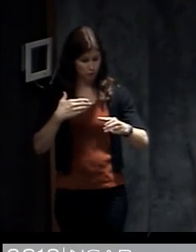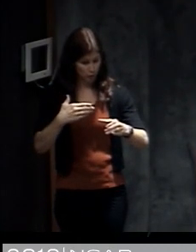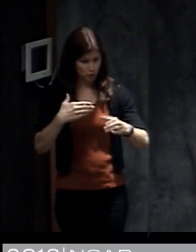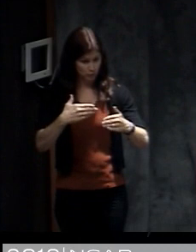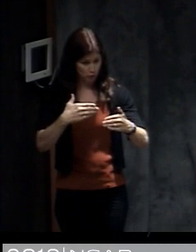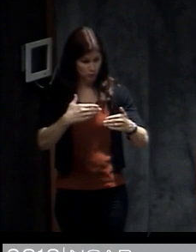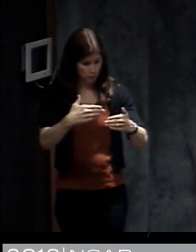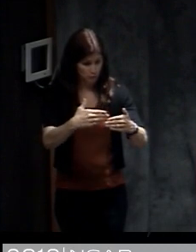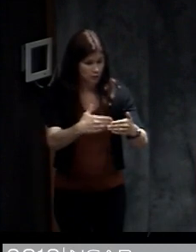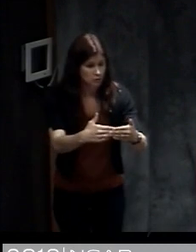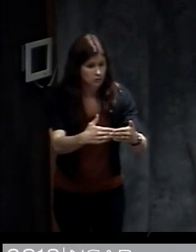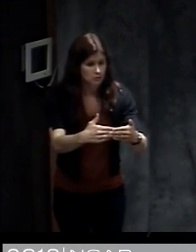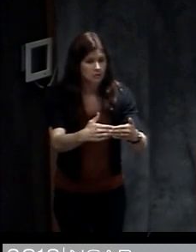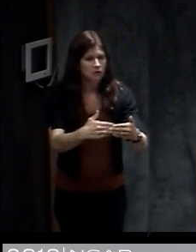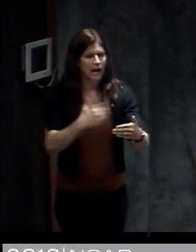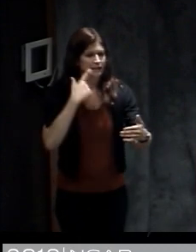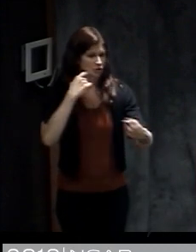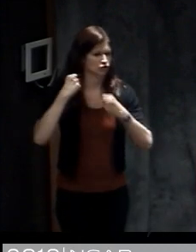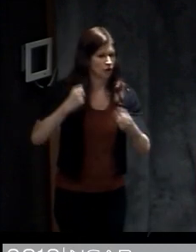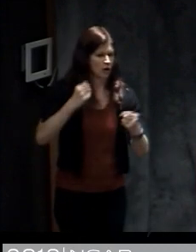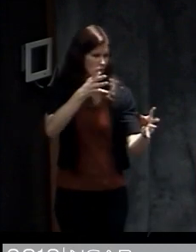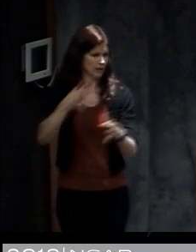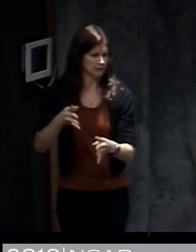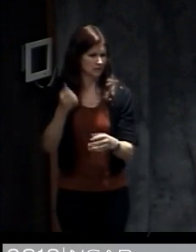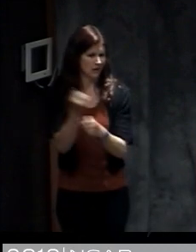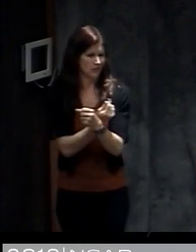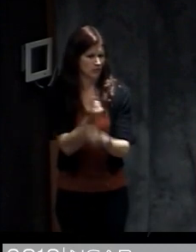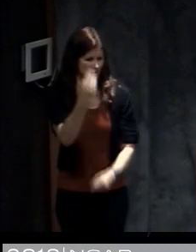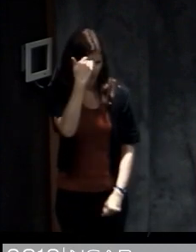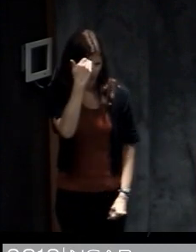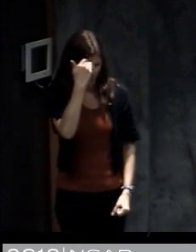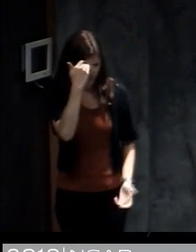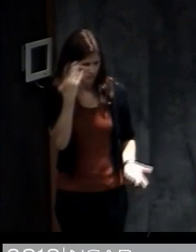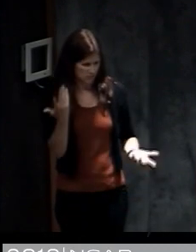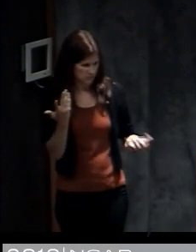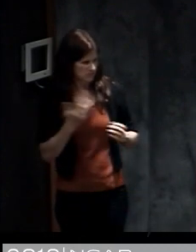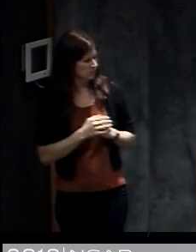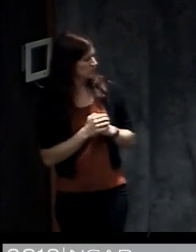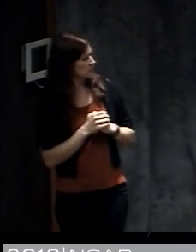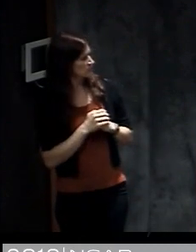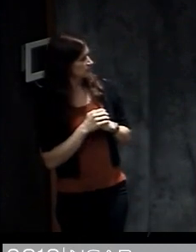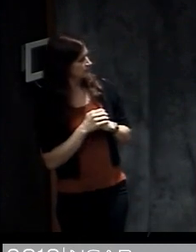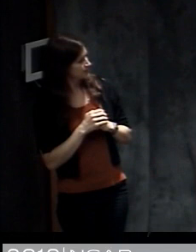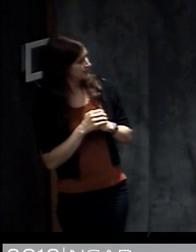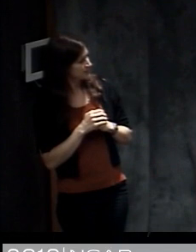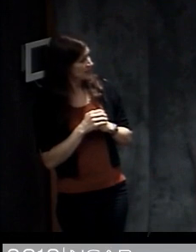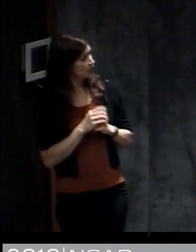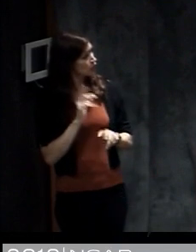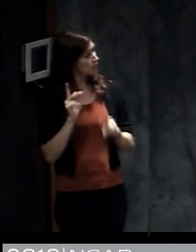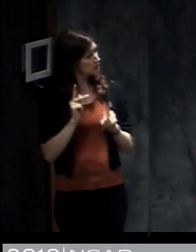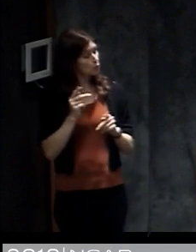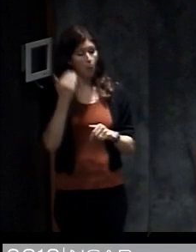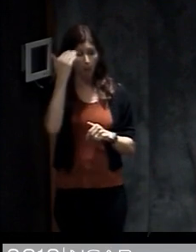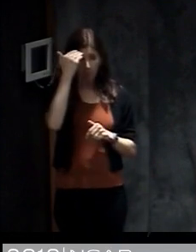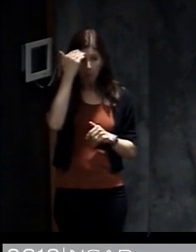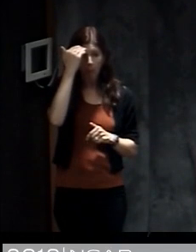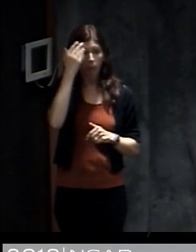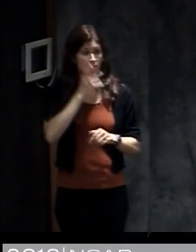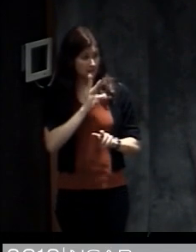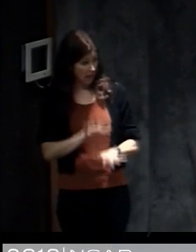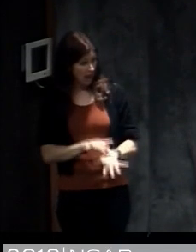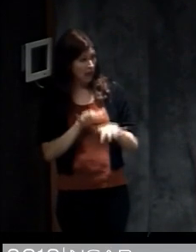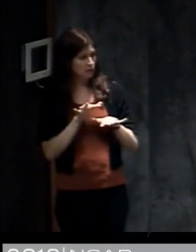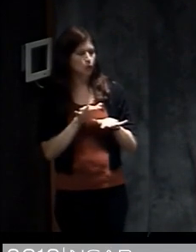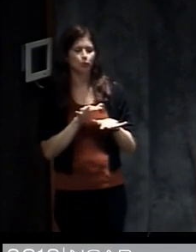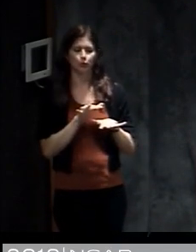People know a hurricane is associated with strong winds. But the – and so people who are knowledgeable about flooding know